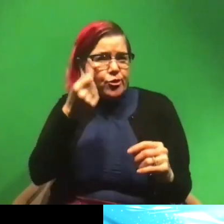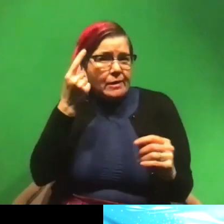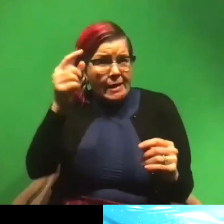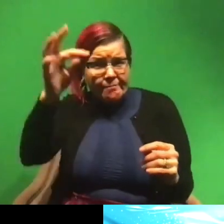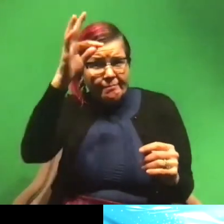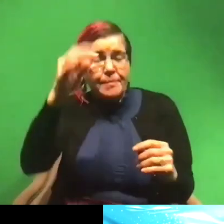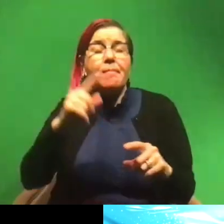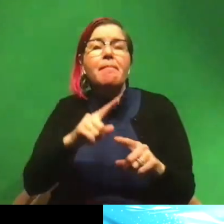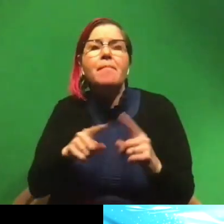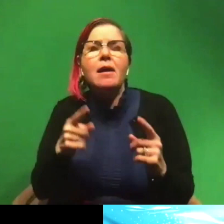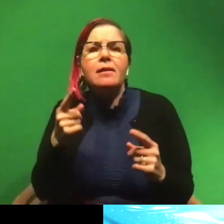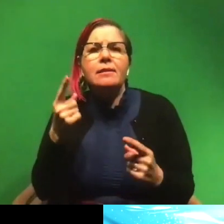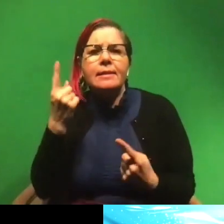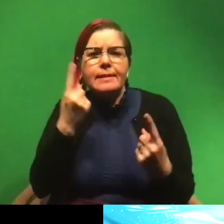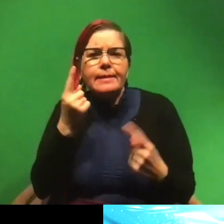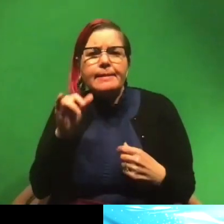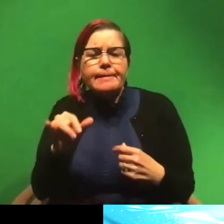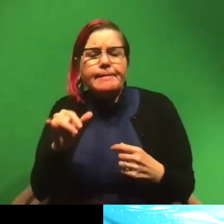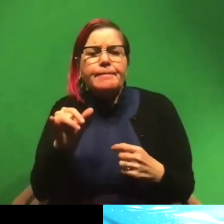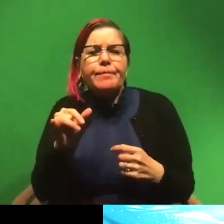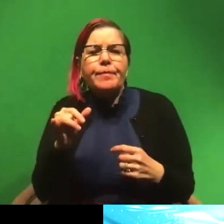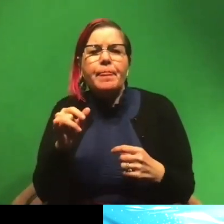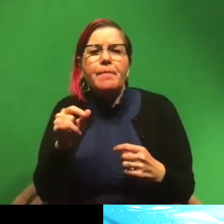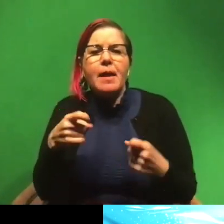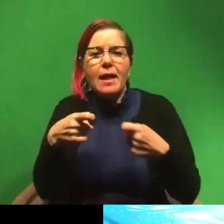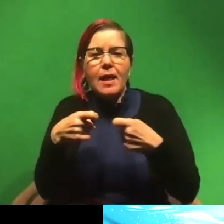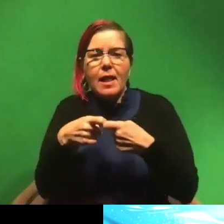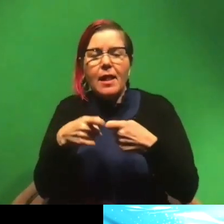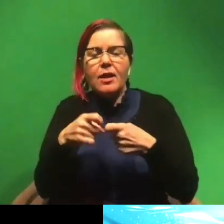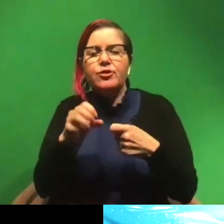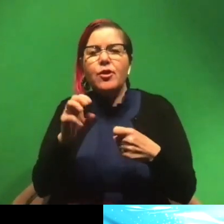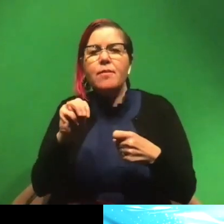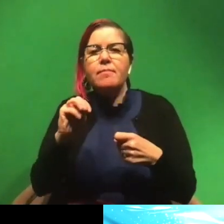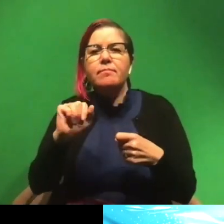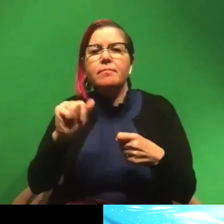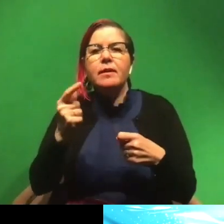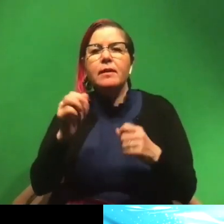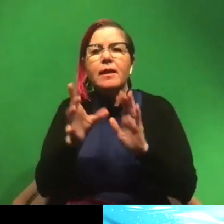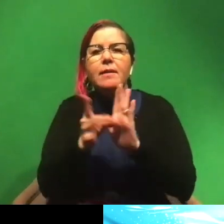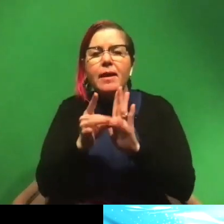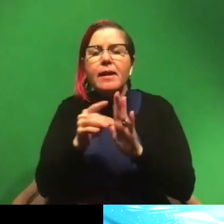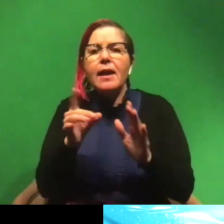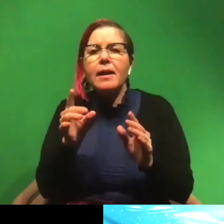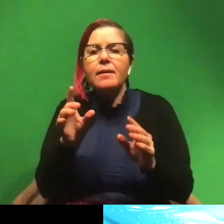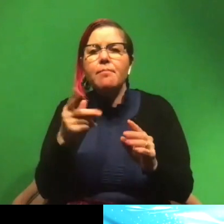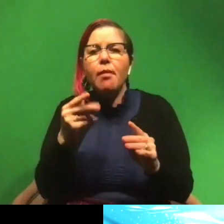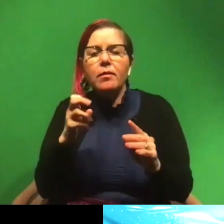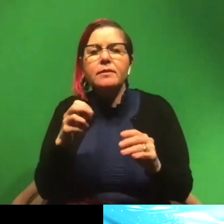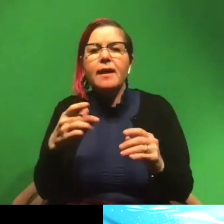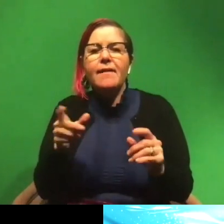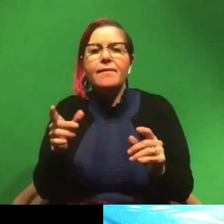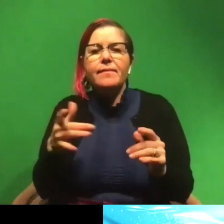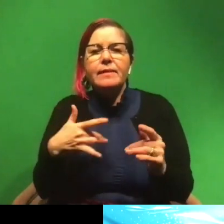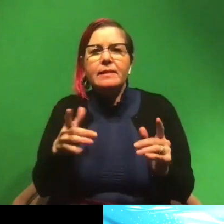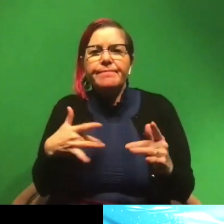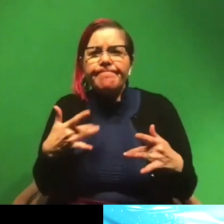but we think a lot of it has to do with electromagnetic pulses. So they have these sensors that are really good, uh, at